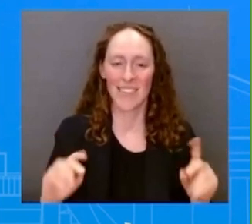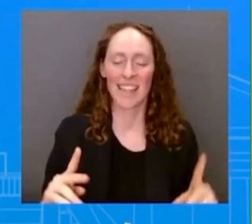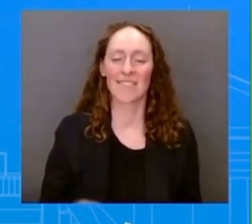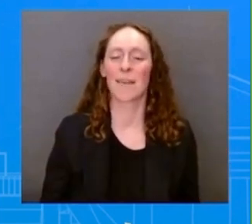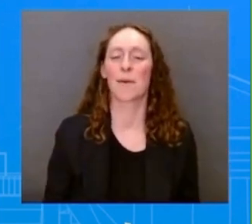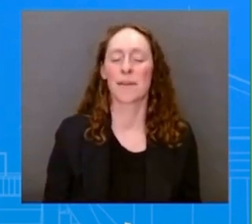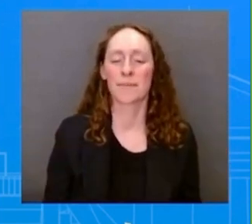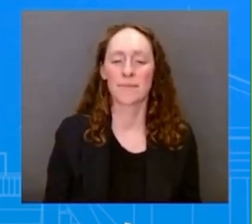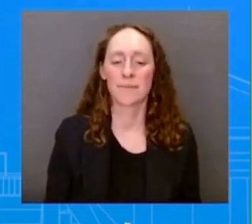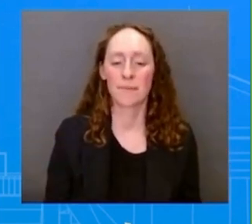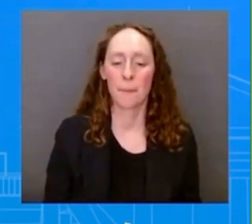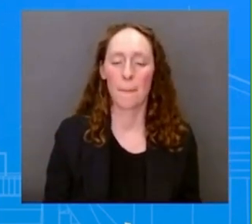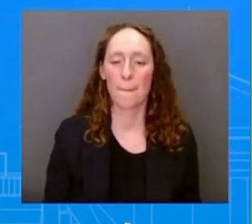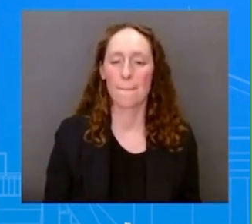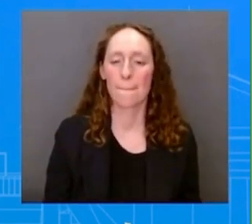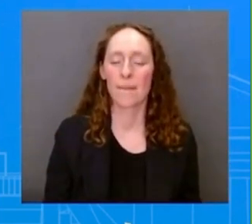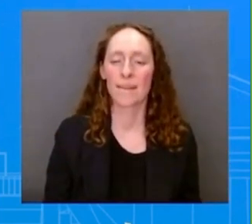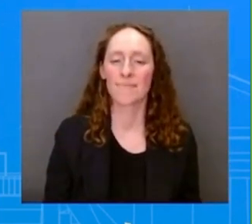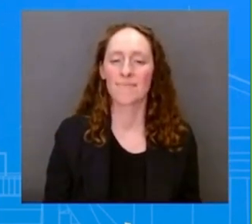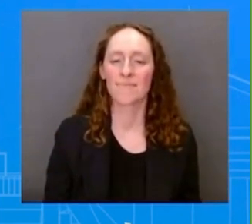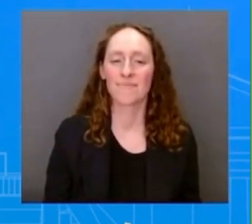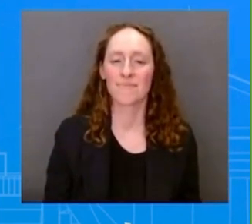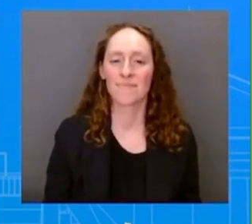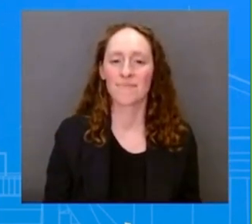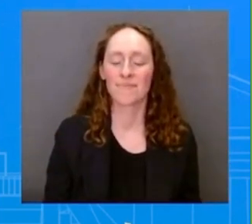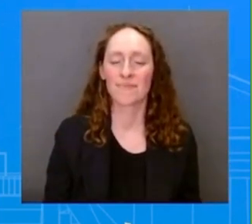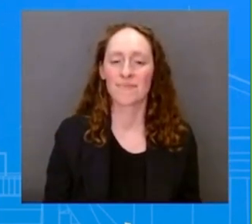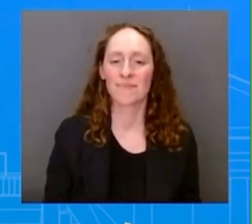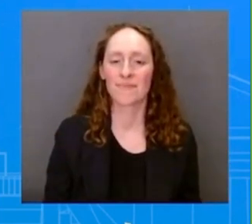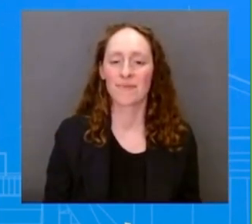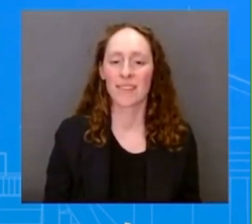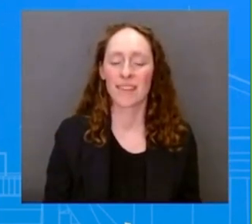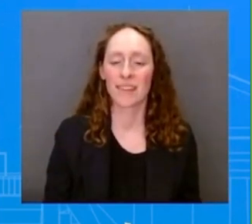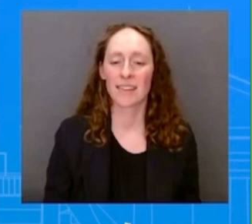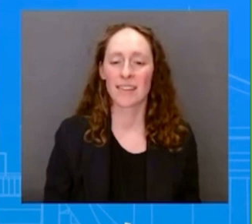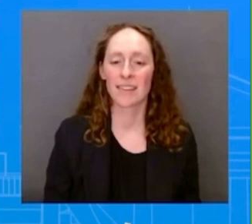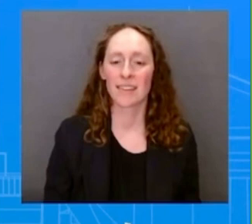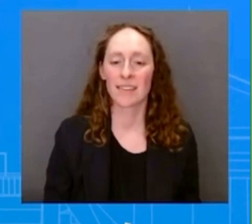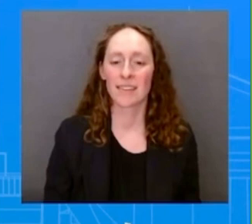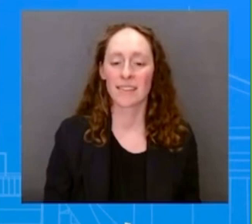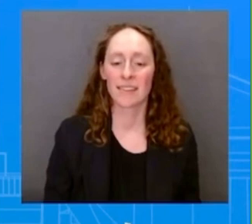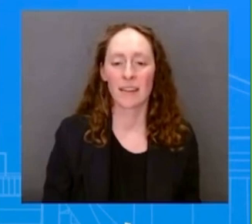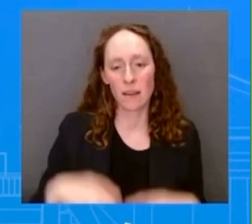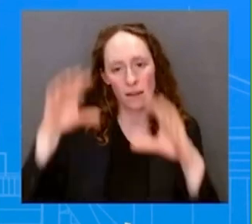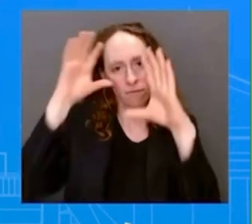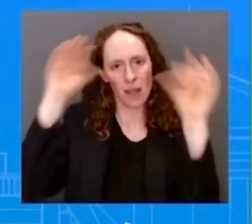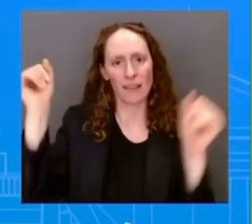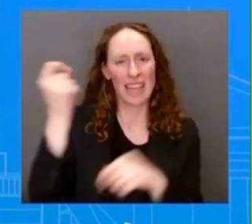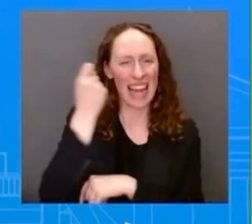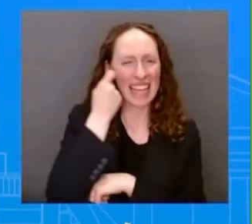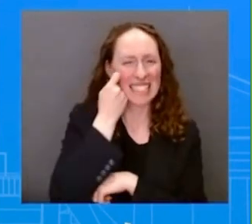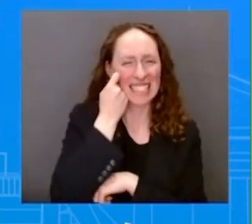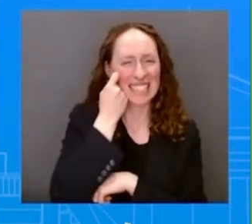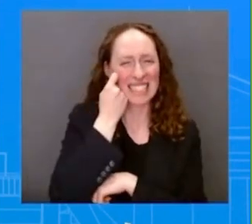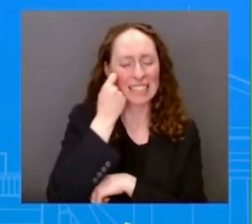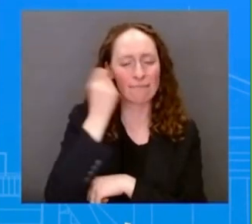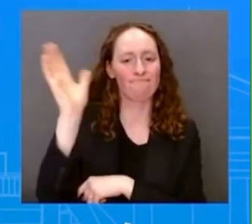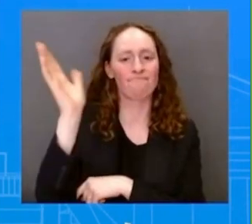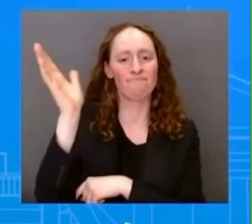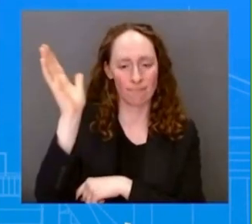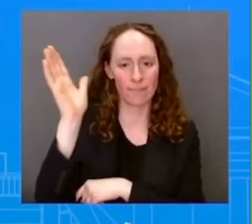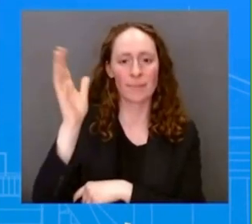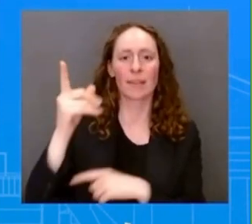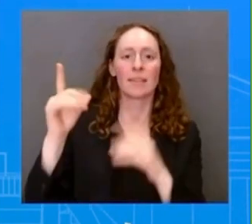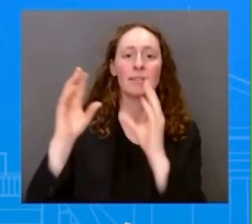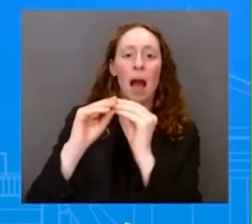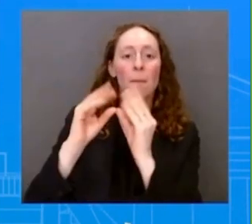As I'm sure you all saw the president just addressed the summit for democracy in the last 15 months we've demonstrated here in the United States that